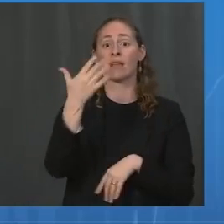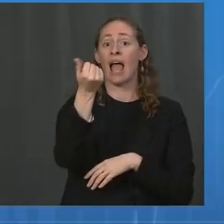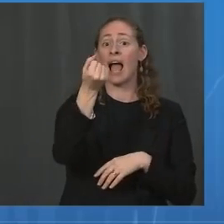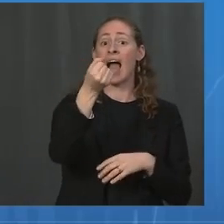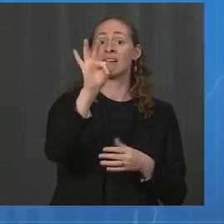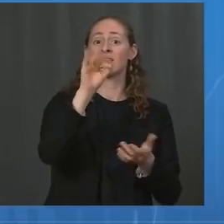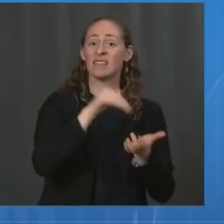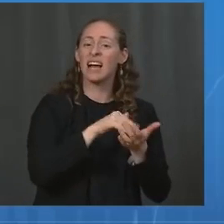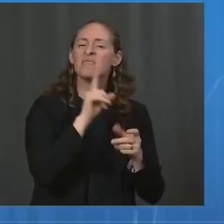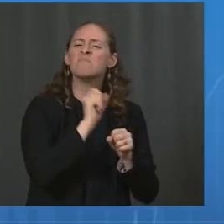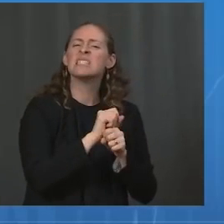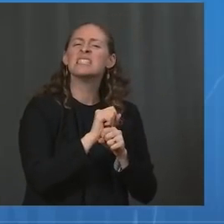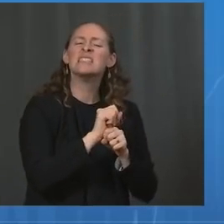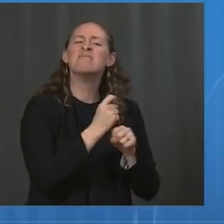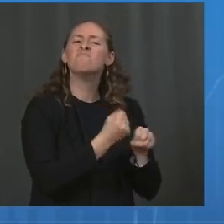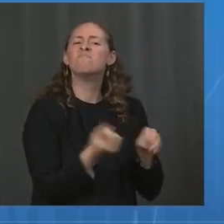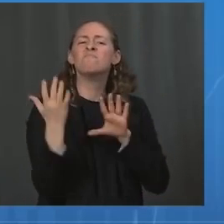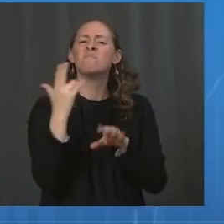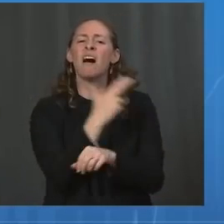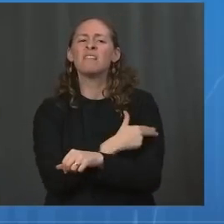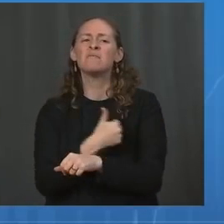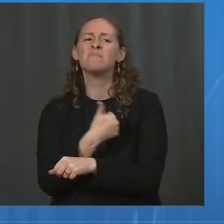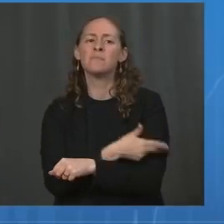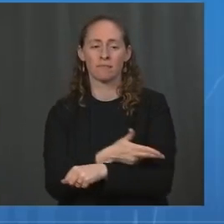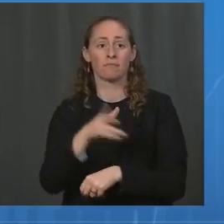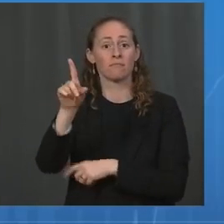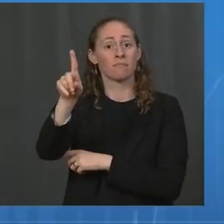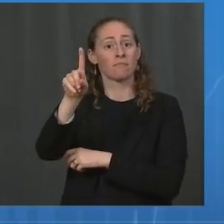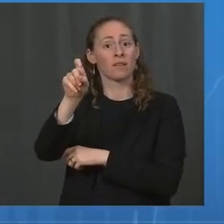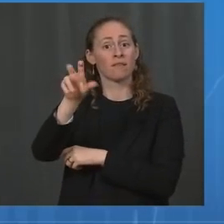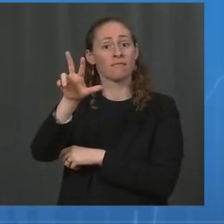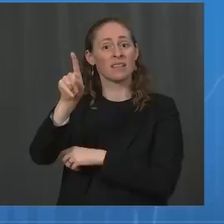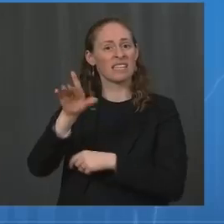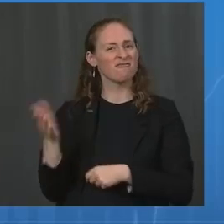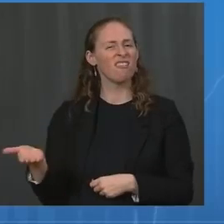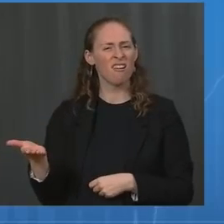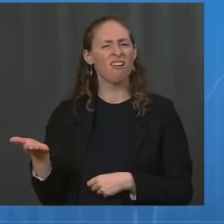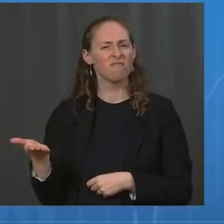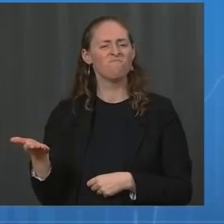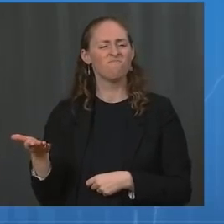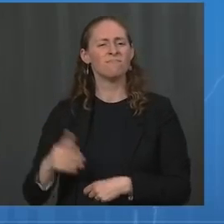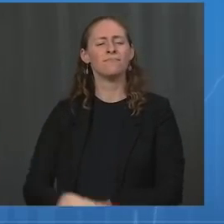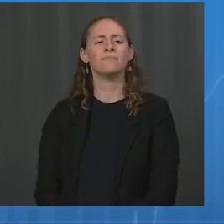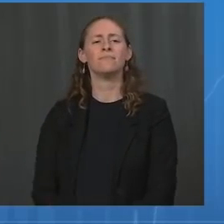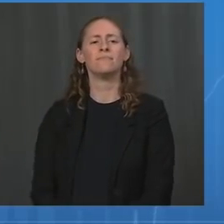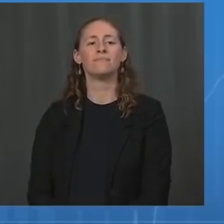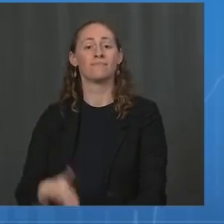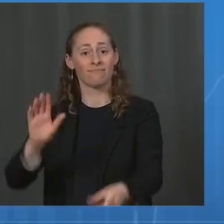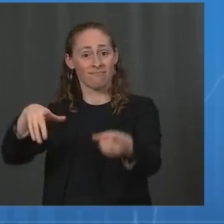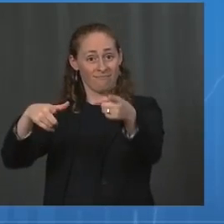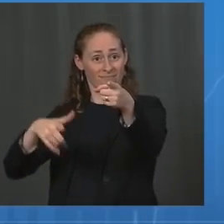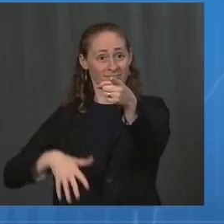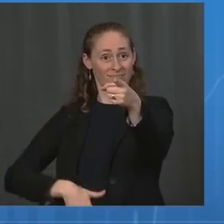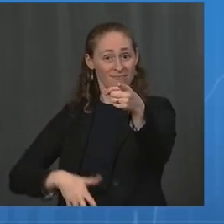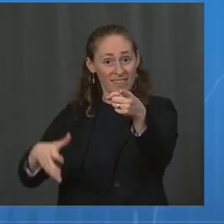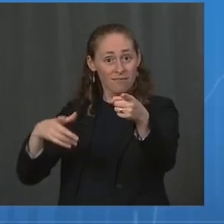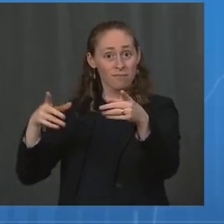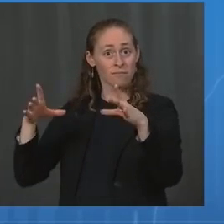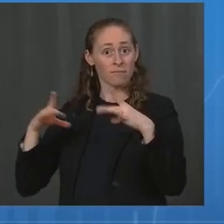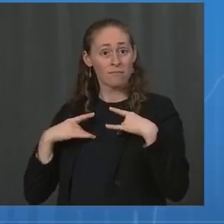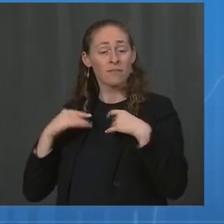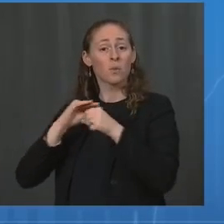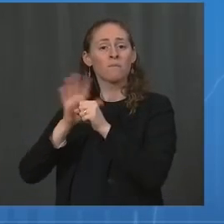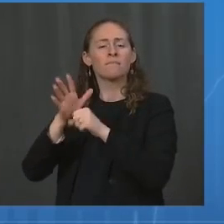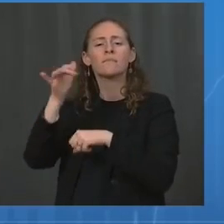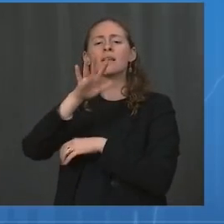deaths. Indeed, COVID-19 in pregnancy is serious. Next slide. Let's take a look at